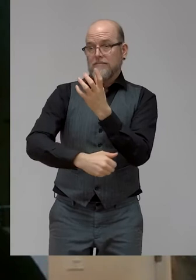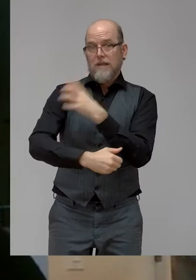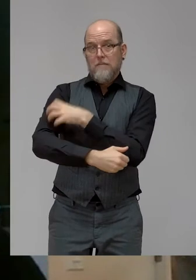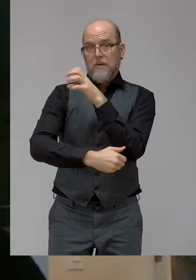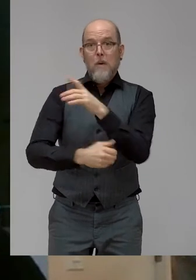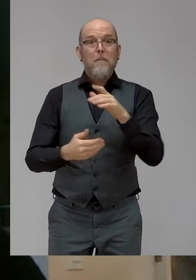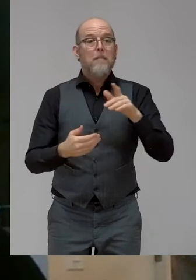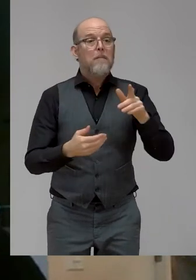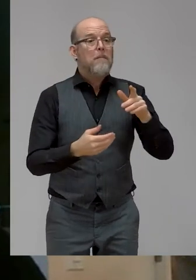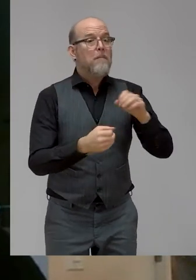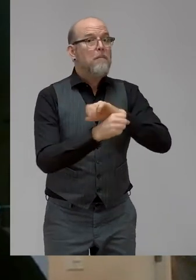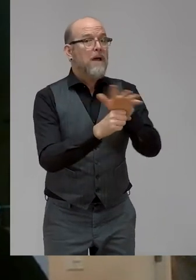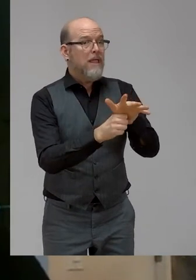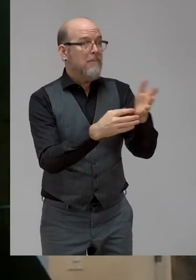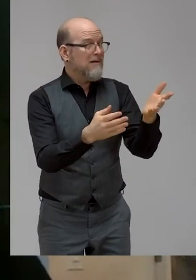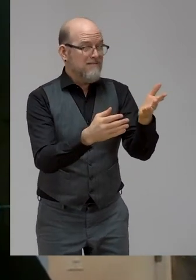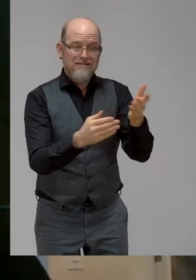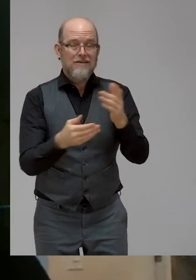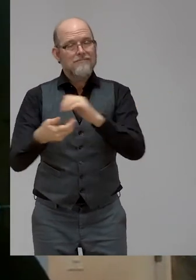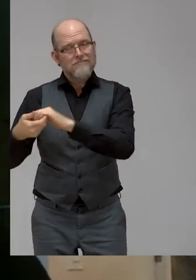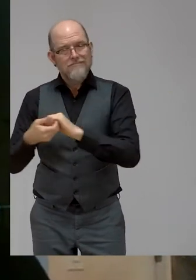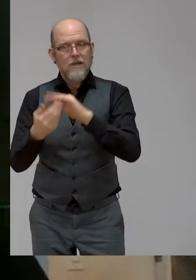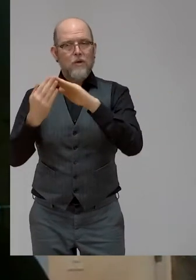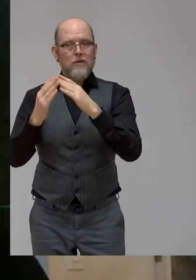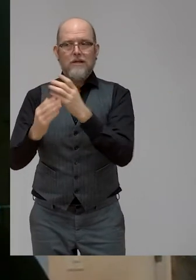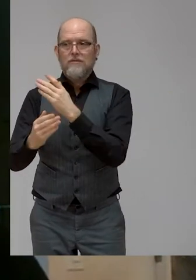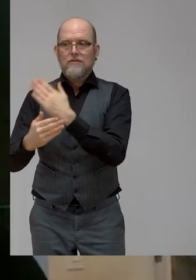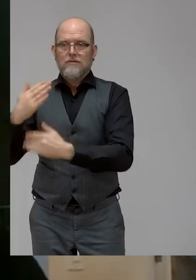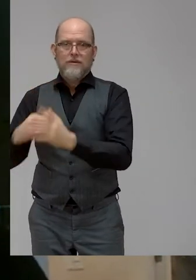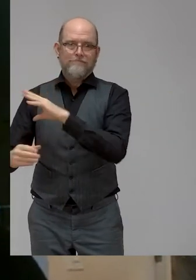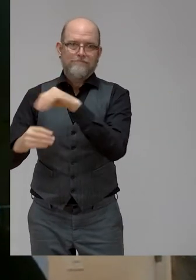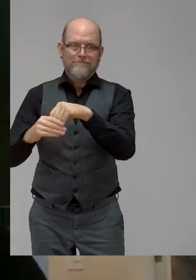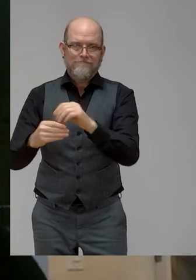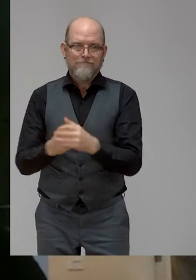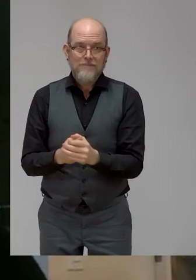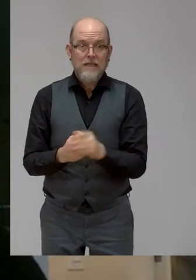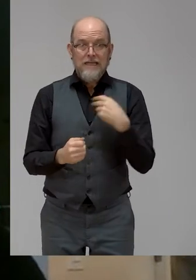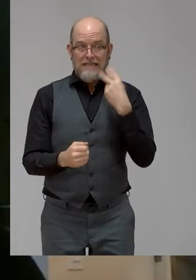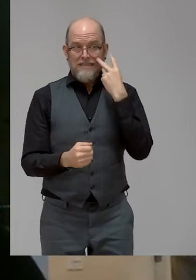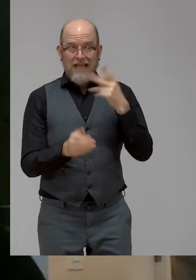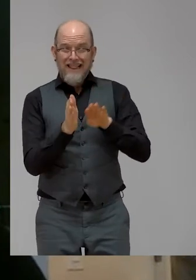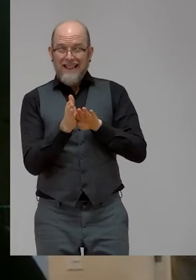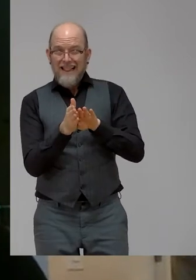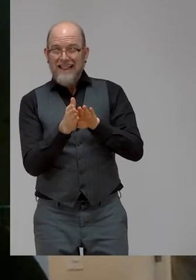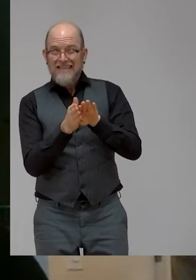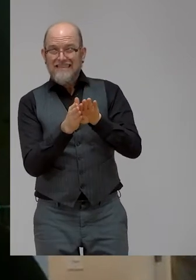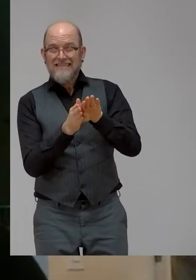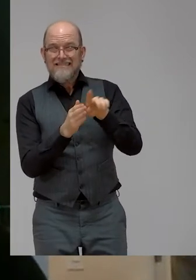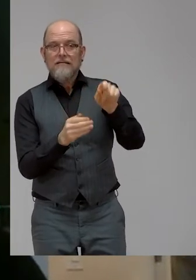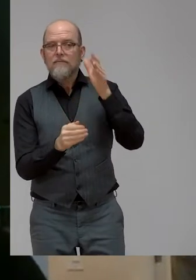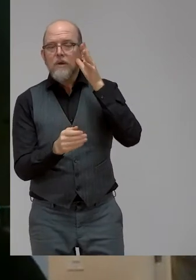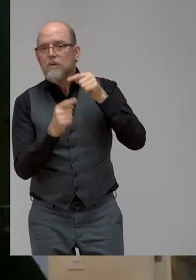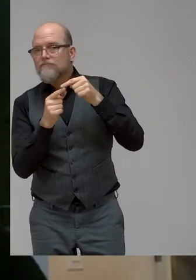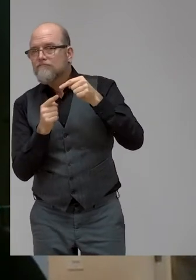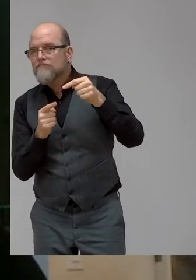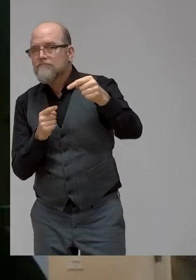persons with disabilities. communities. As we continue this journey towards inclusive disability inclusion, I'm